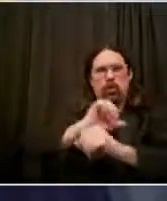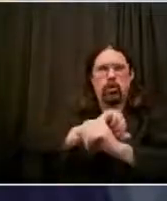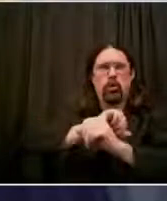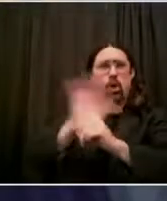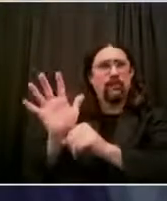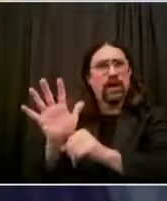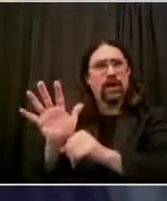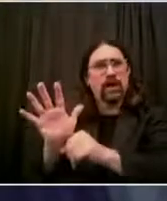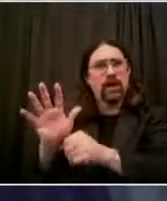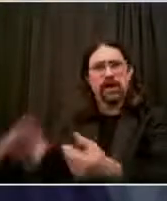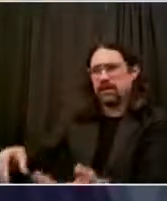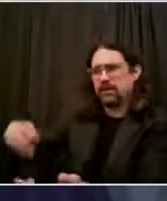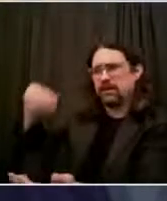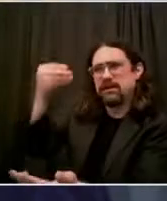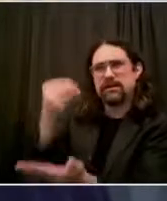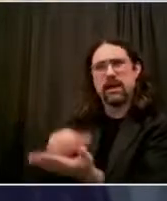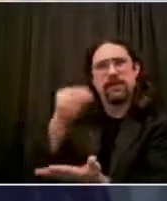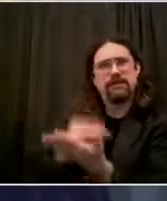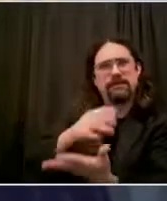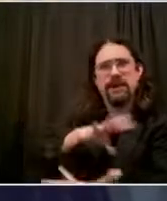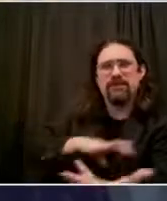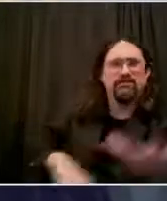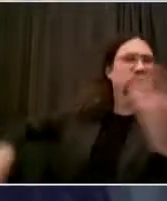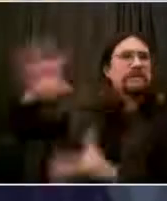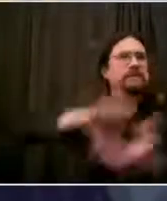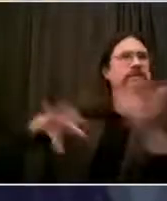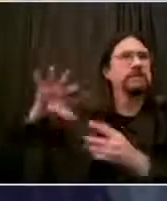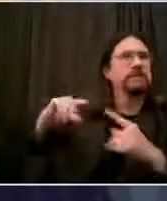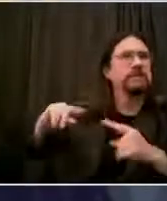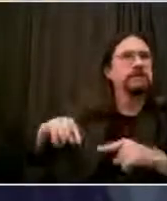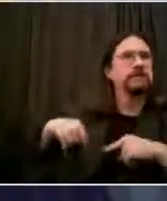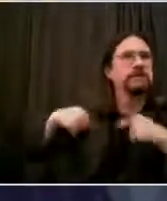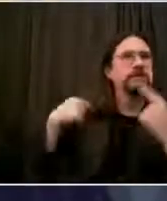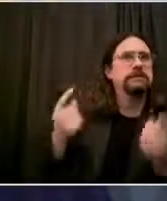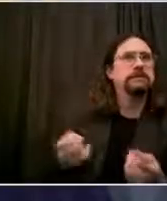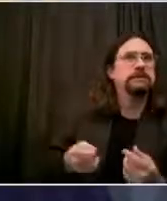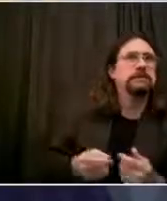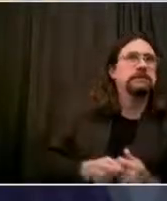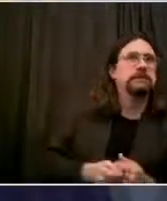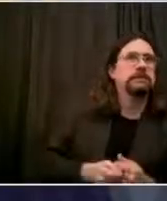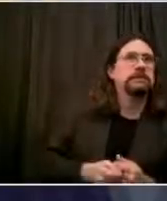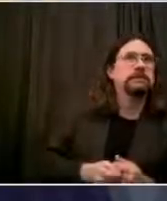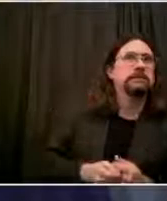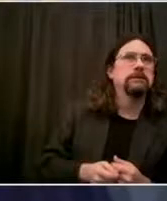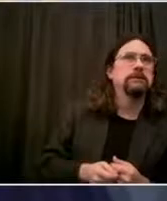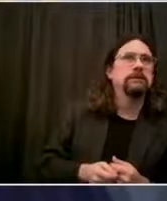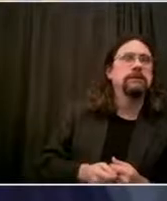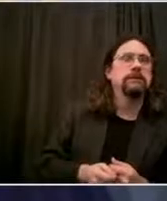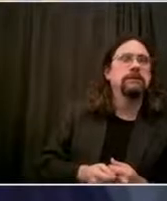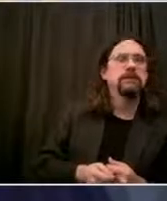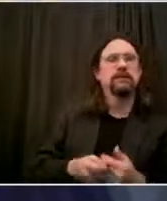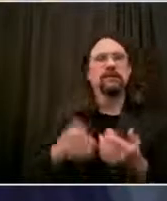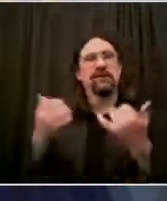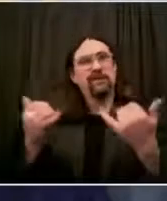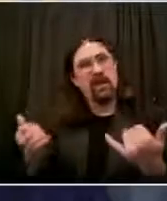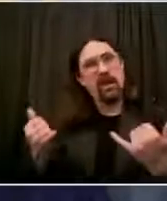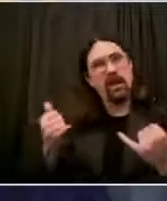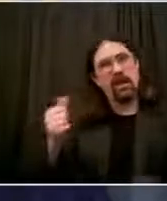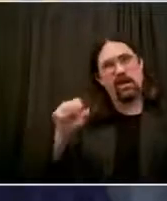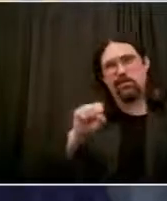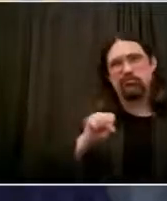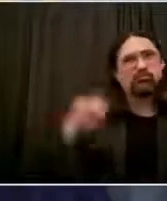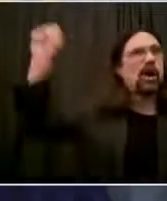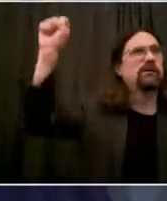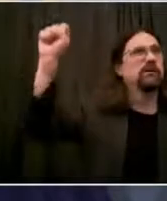safety challenges that after years of beating back crime we have seen in the last weeks some very troubling